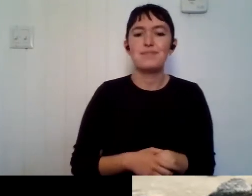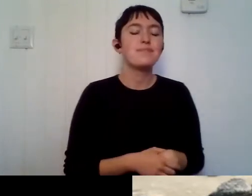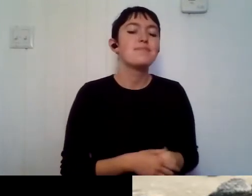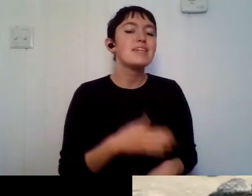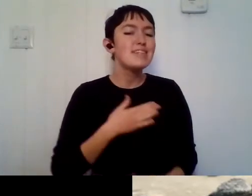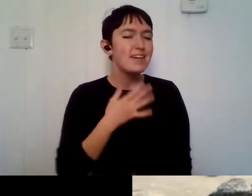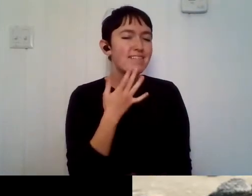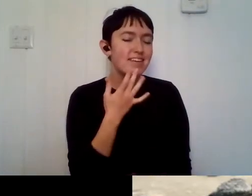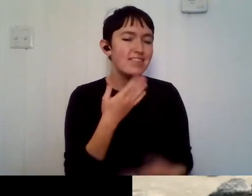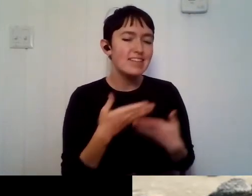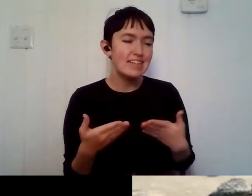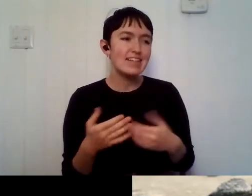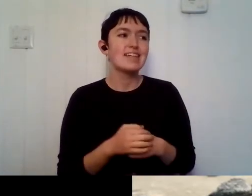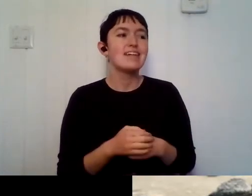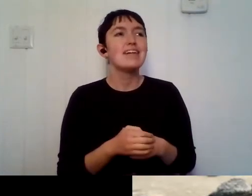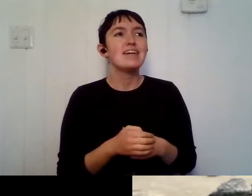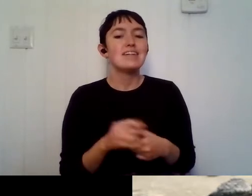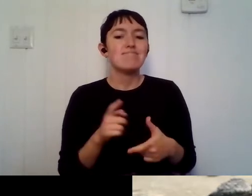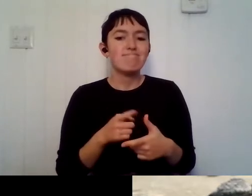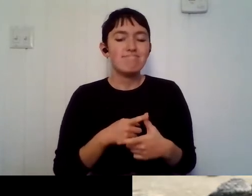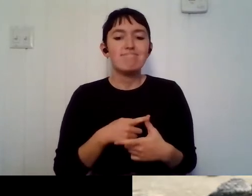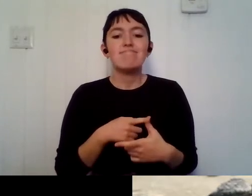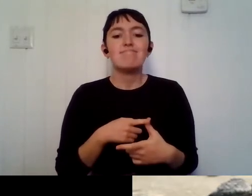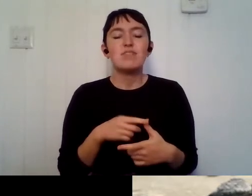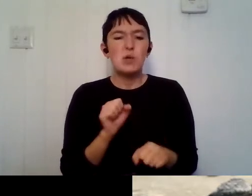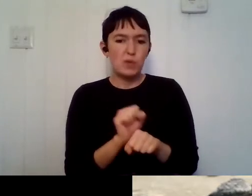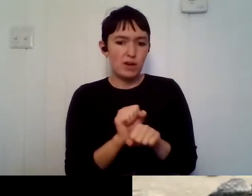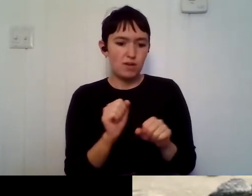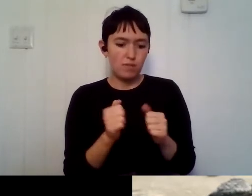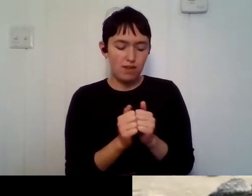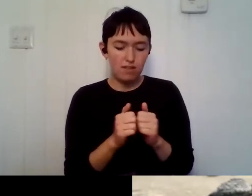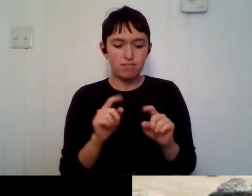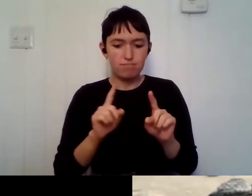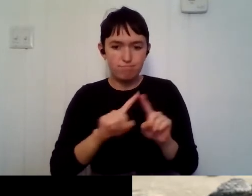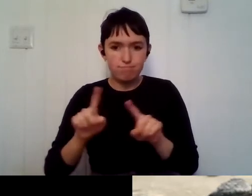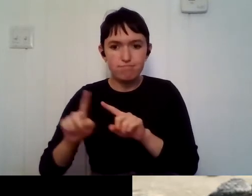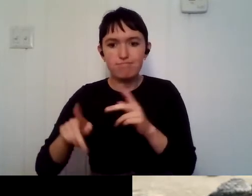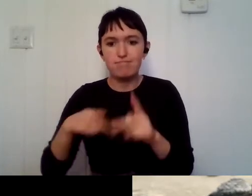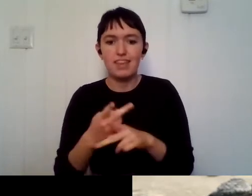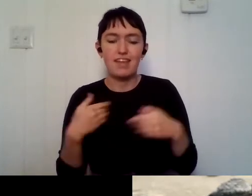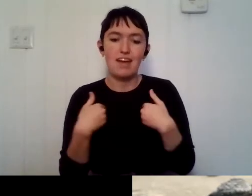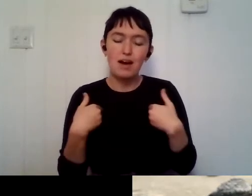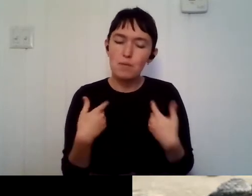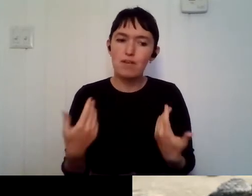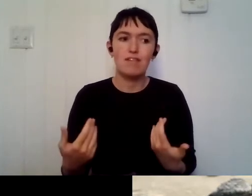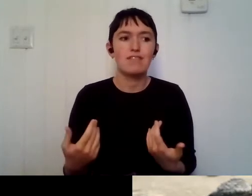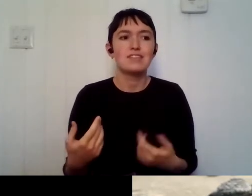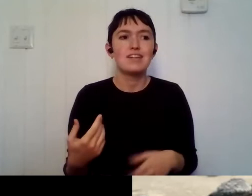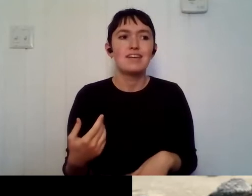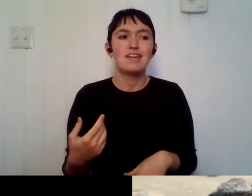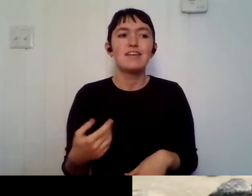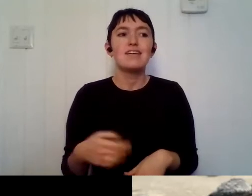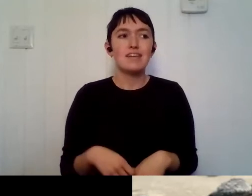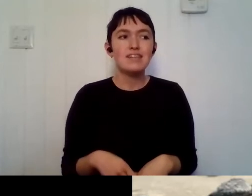um, is I'm definitely working with the different types of animals that I, I have had the chance to work with. Um,